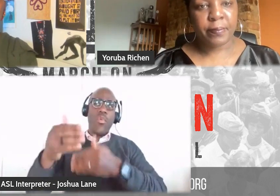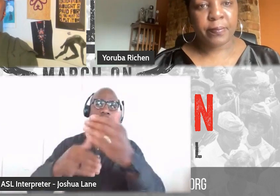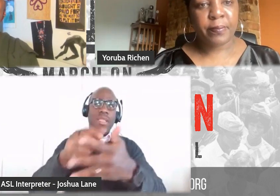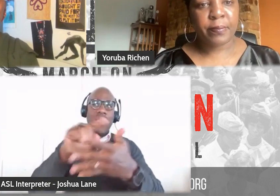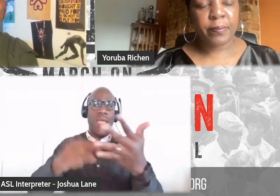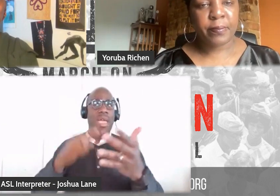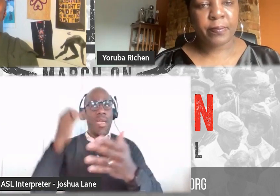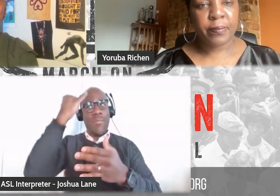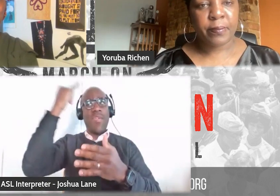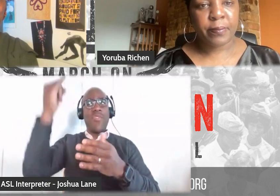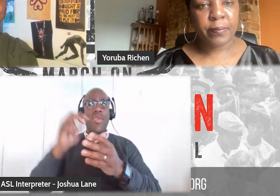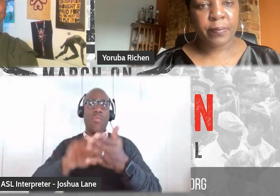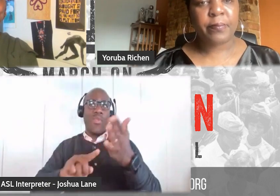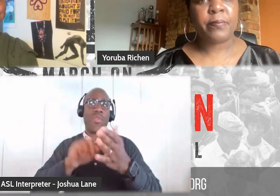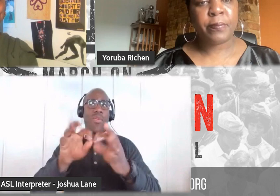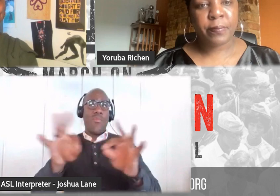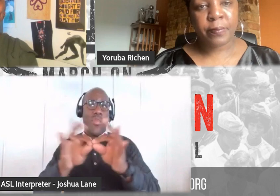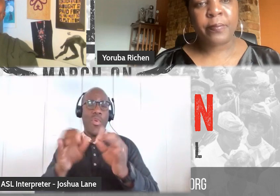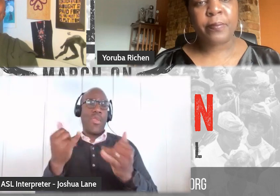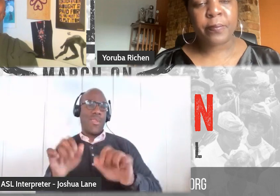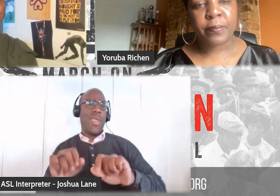well. So let's just take a look at the trailer.